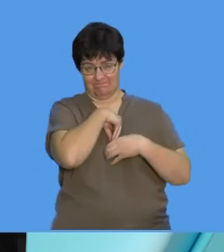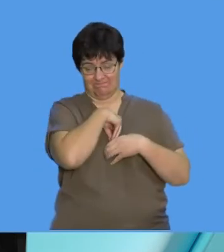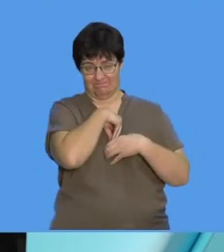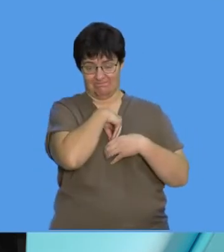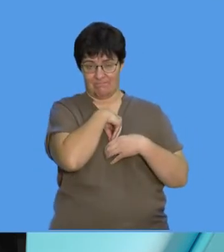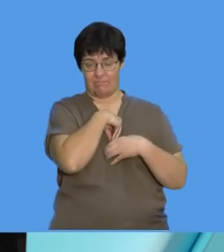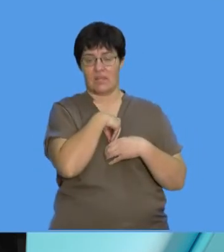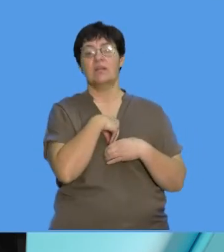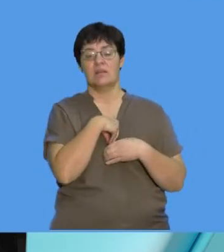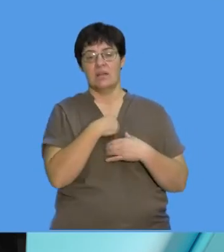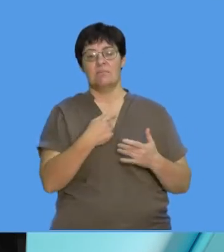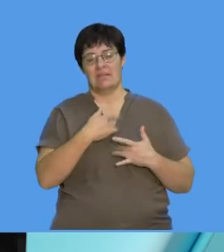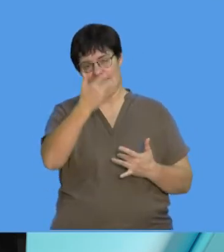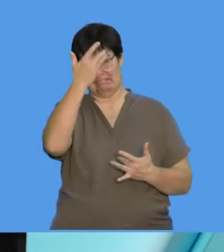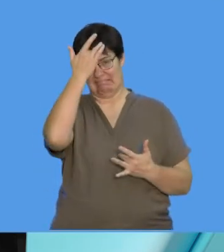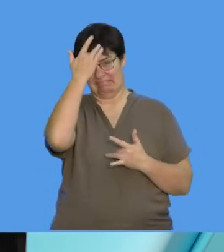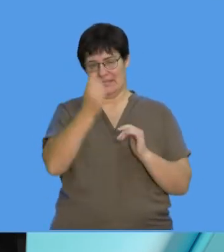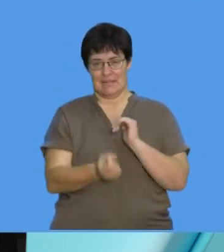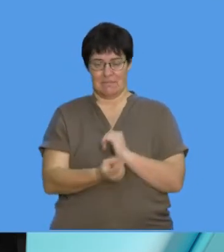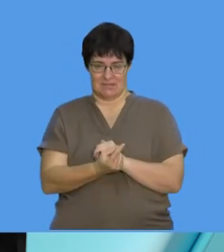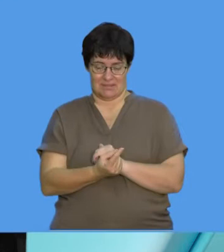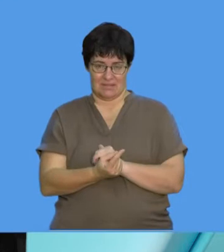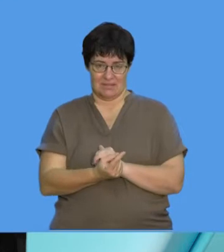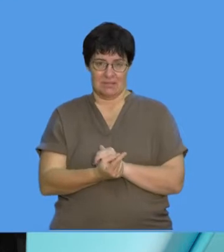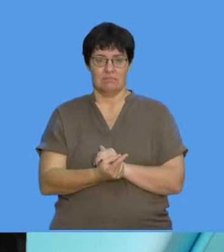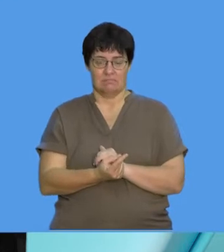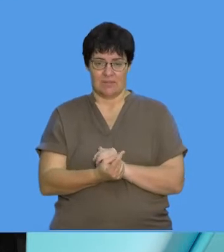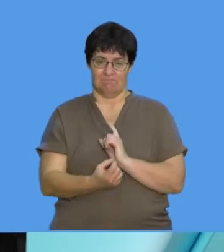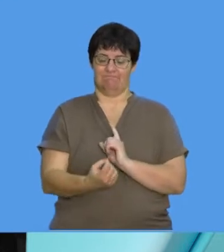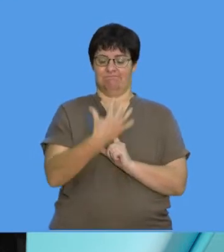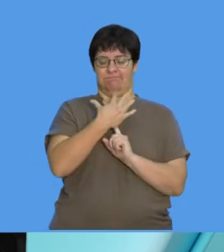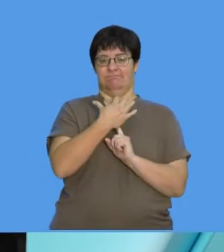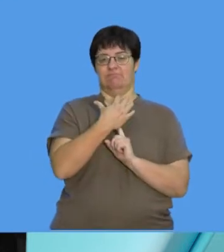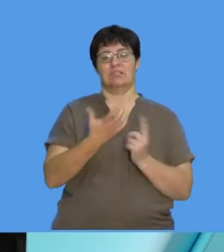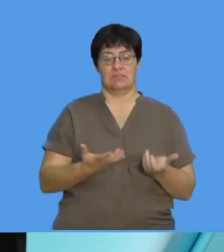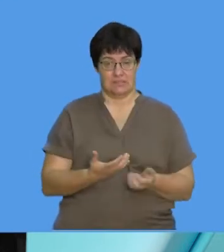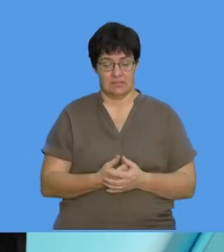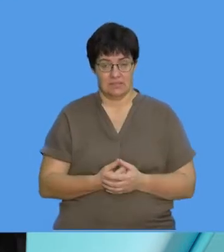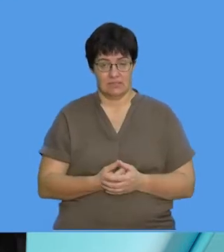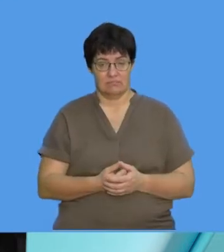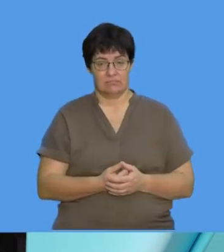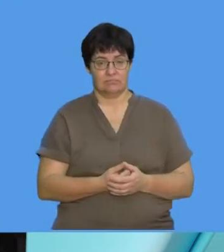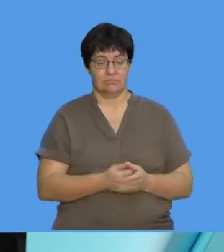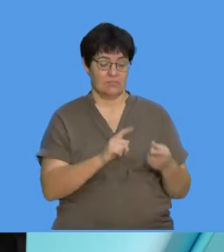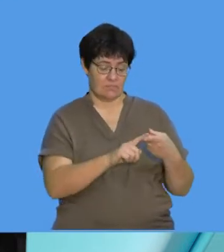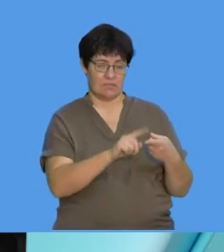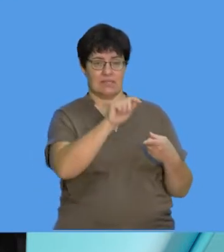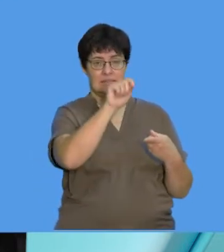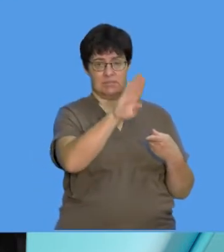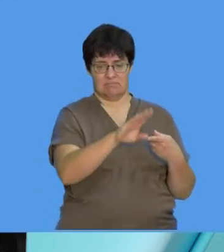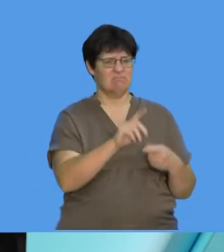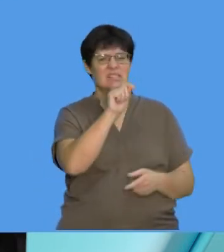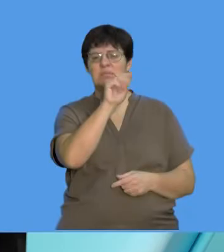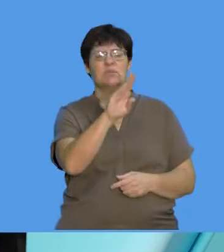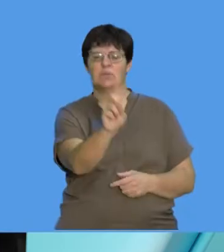right? And they can then make us ill and they can even attack us. So the first one we're looking at is TB. So what